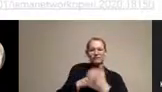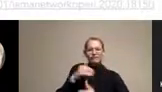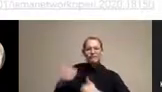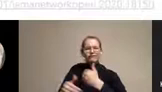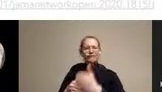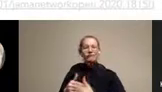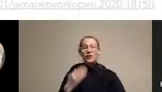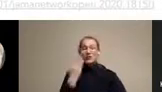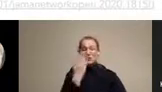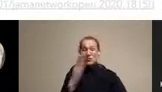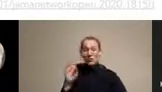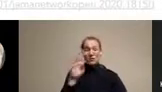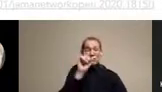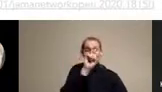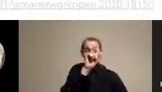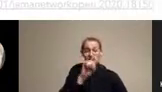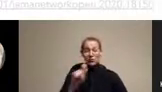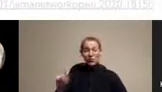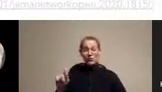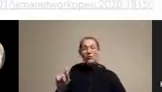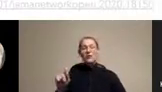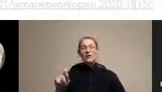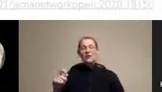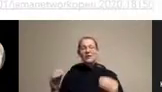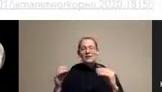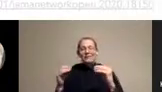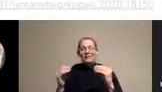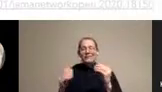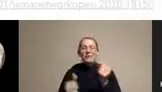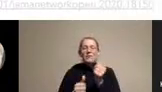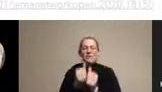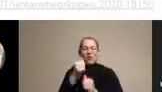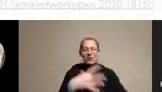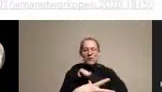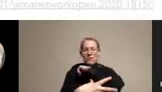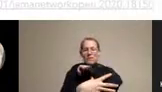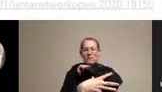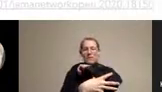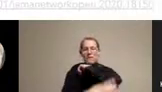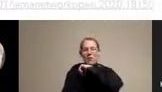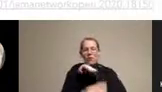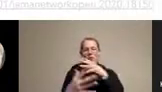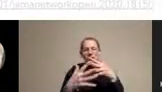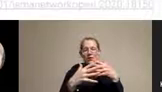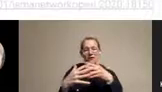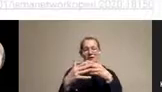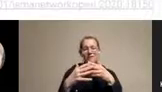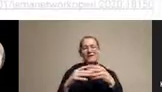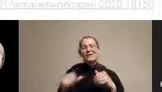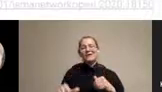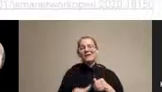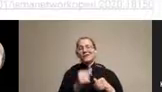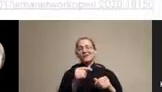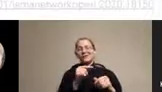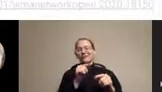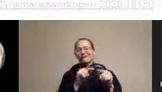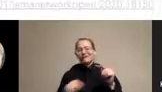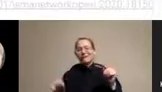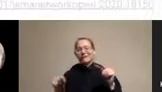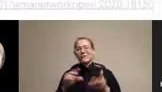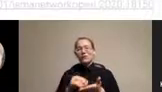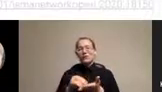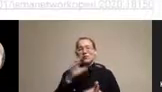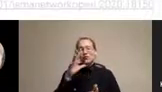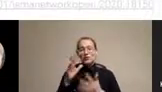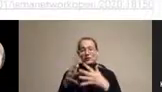are the poorest 80% of Americans. The blue dots are the richest 20% of Americans. And what you see is that the richest 20% of Americans have been, and